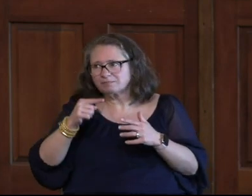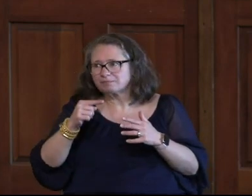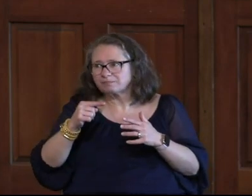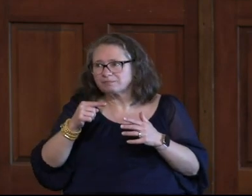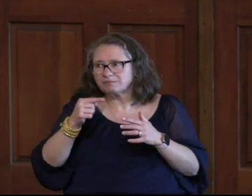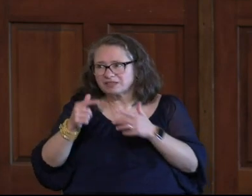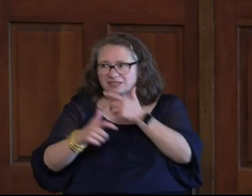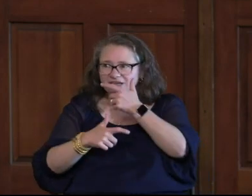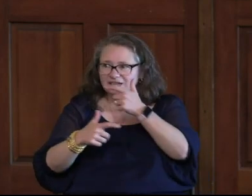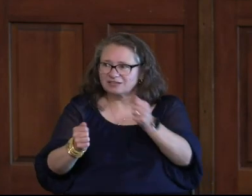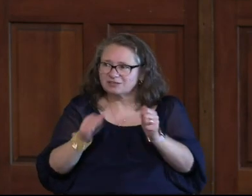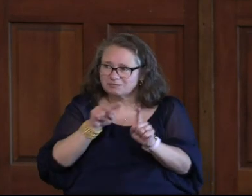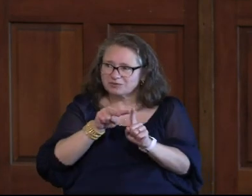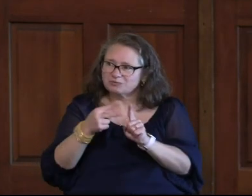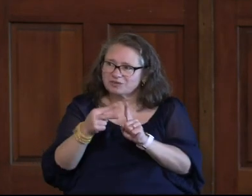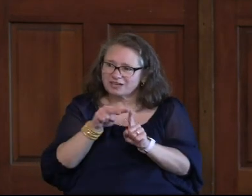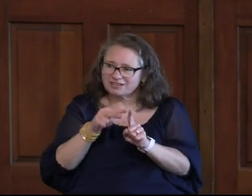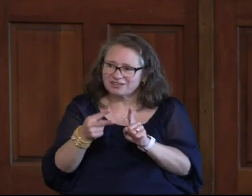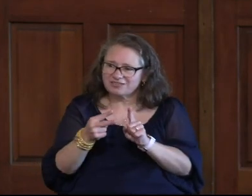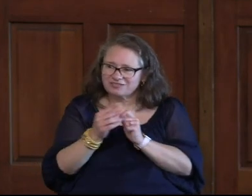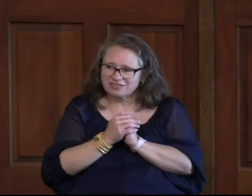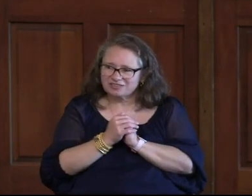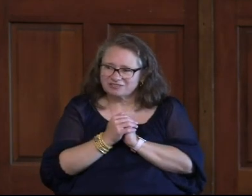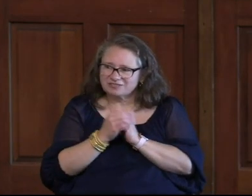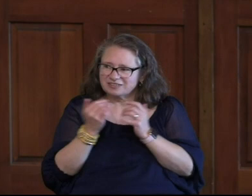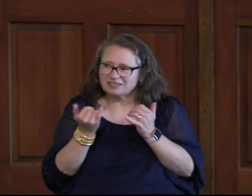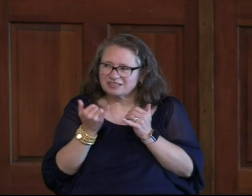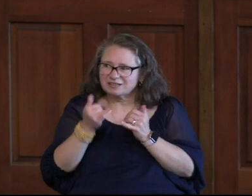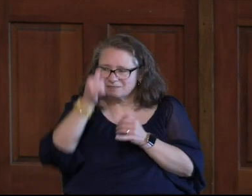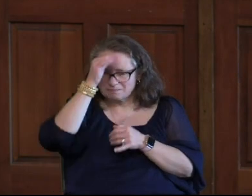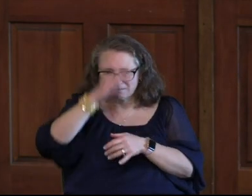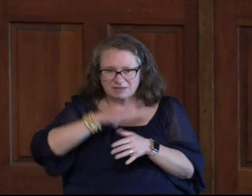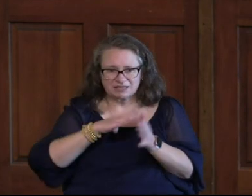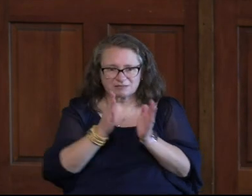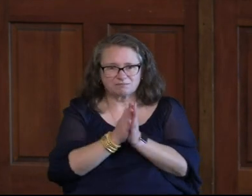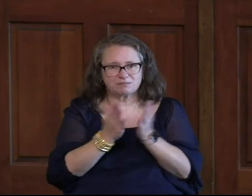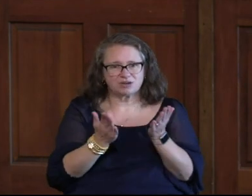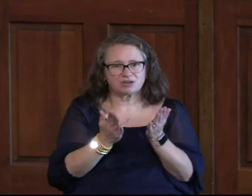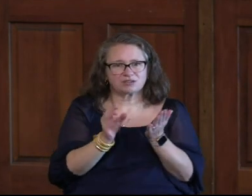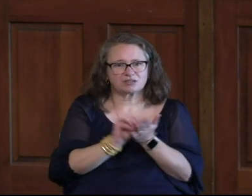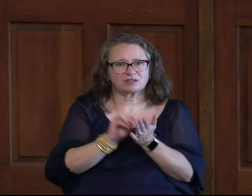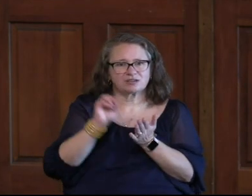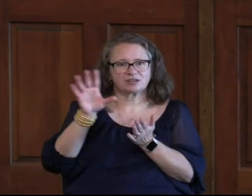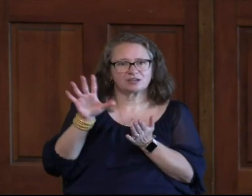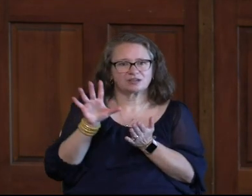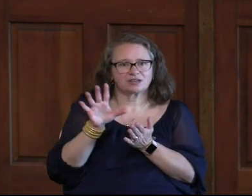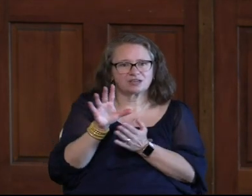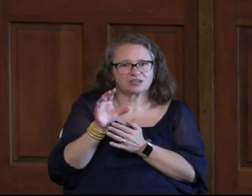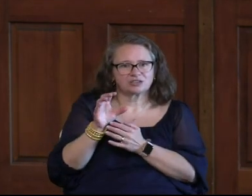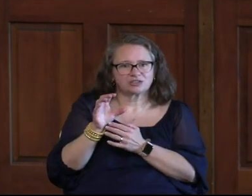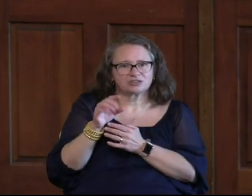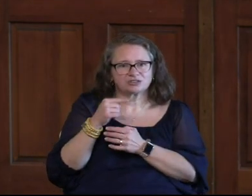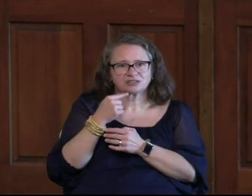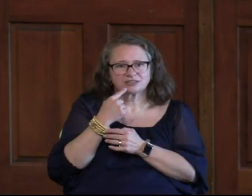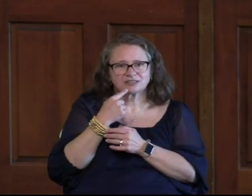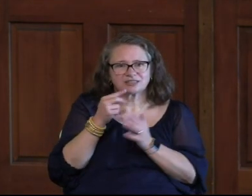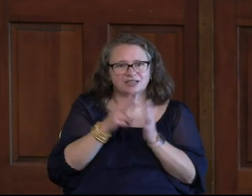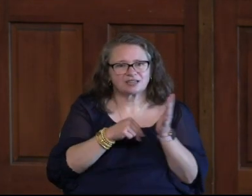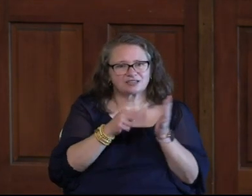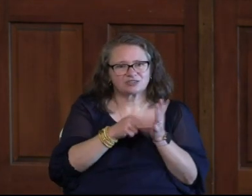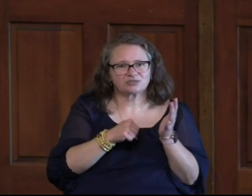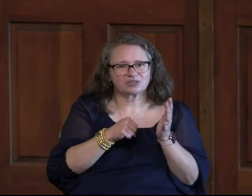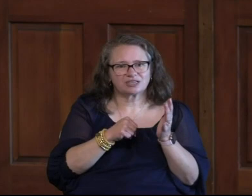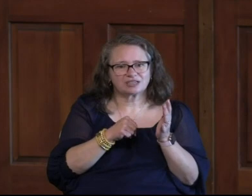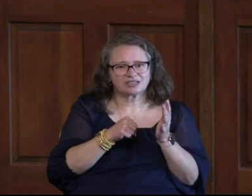Pretty Interesting Perspective I won't Go into It Today But the Men's Book I put It was On Christian Audio Because I Know you Guys don't Like to Read